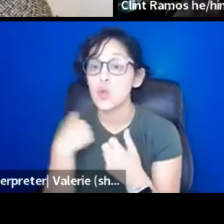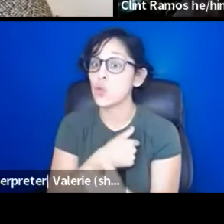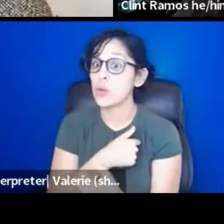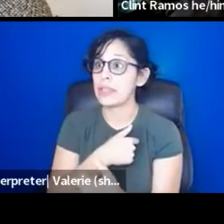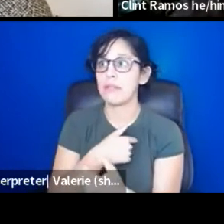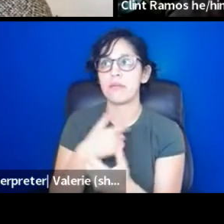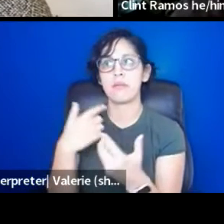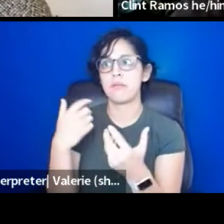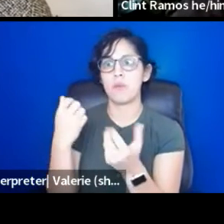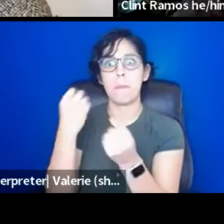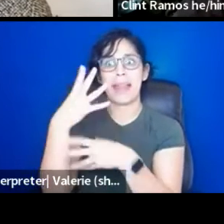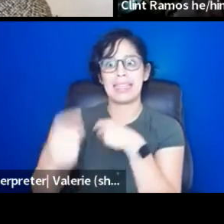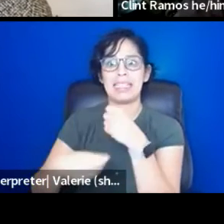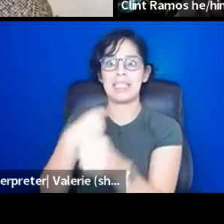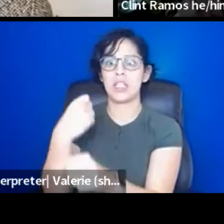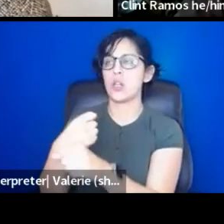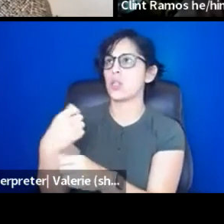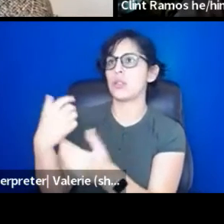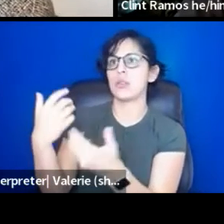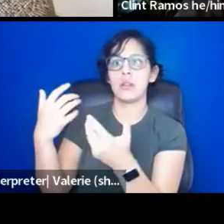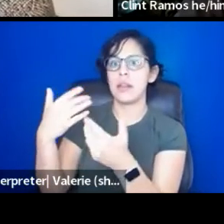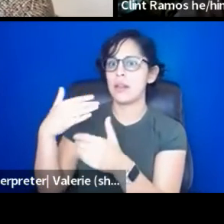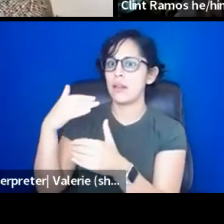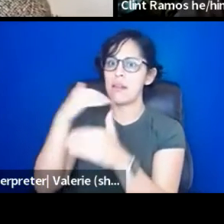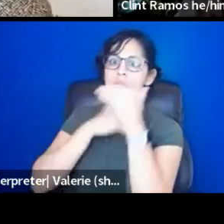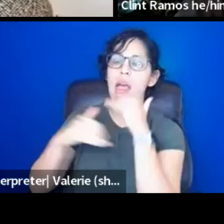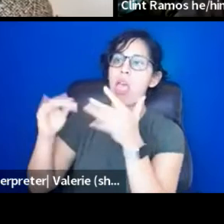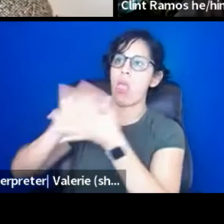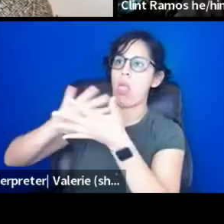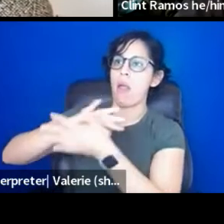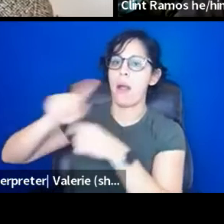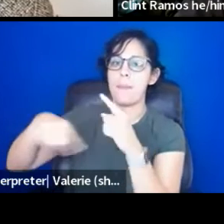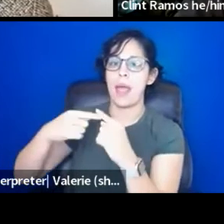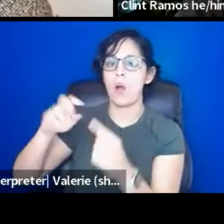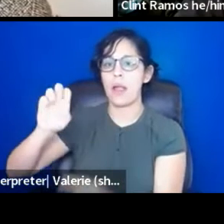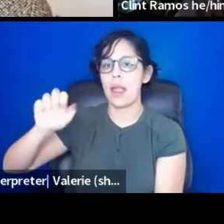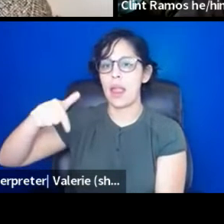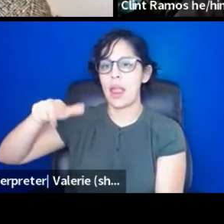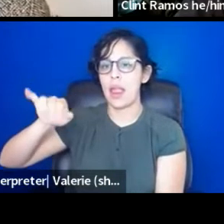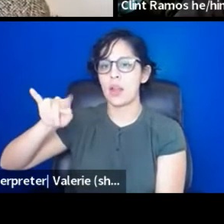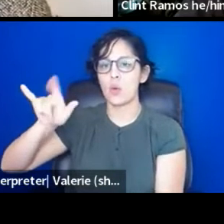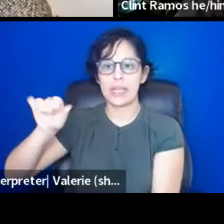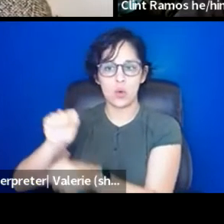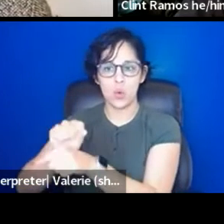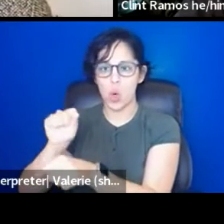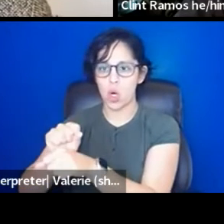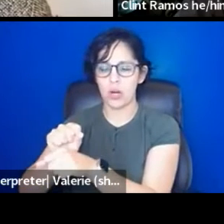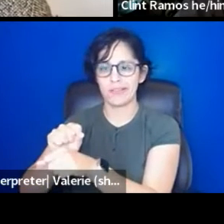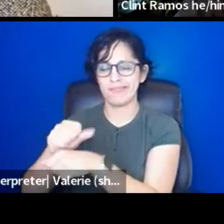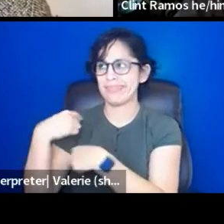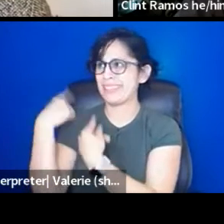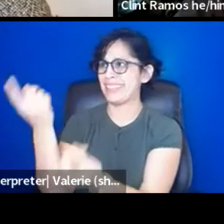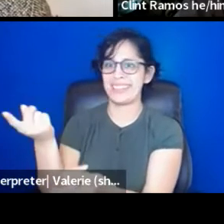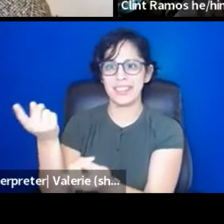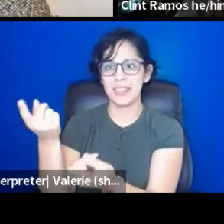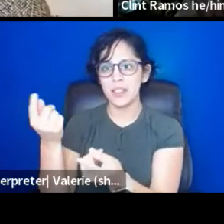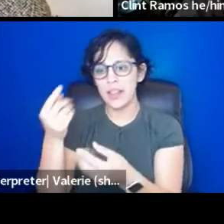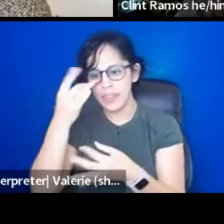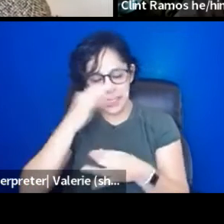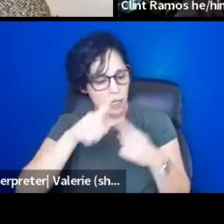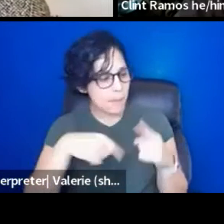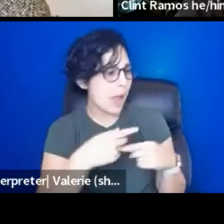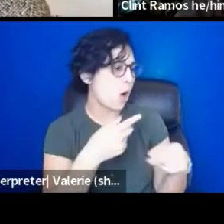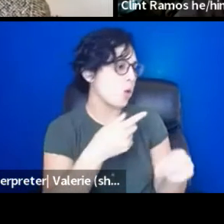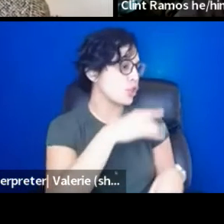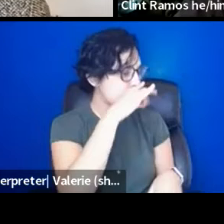lied to about all our equity work the whole time. When it comes to child care funds aren't